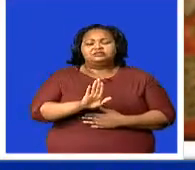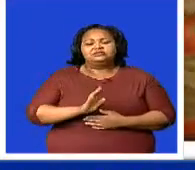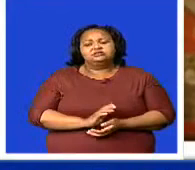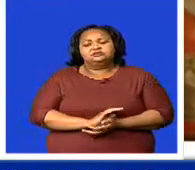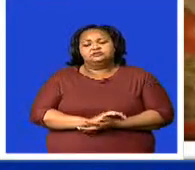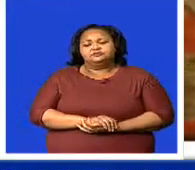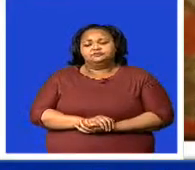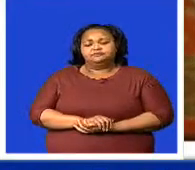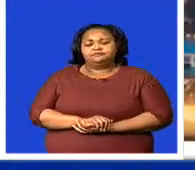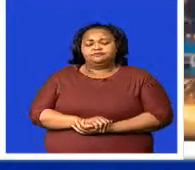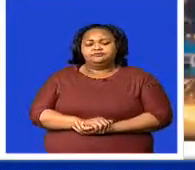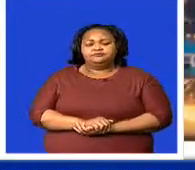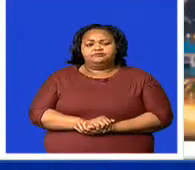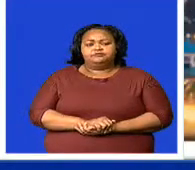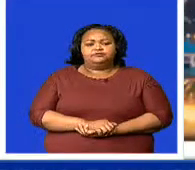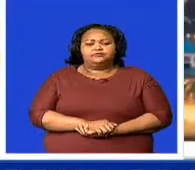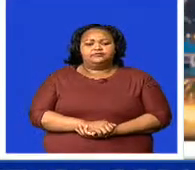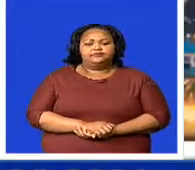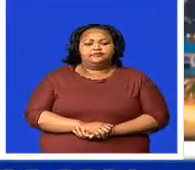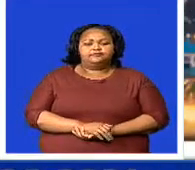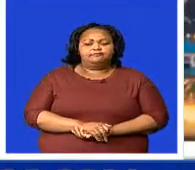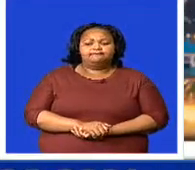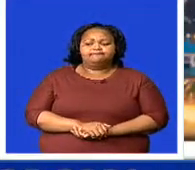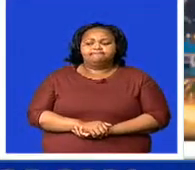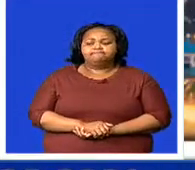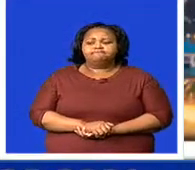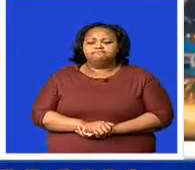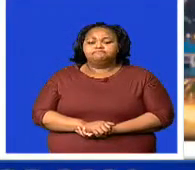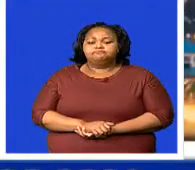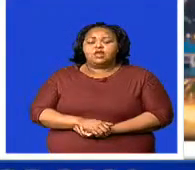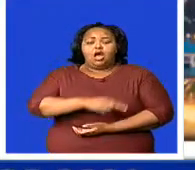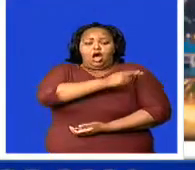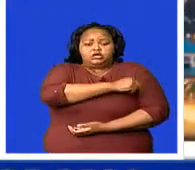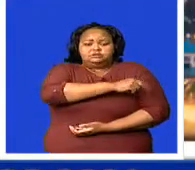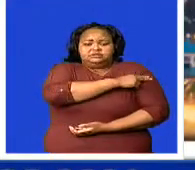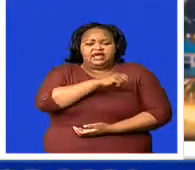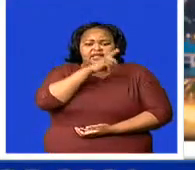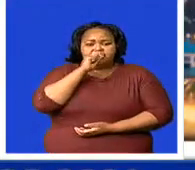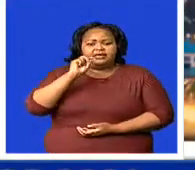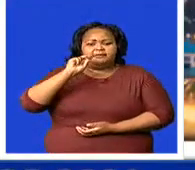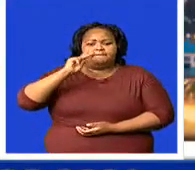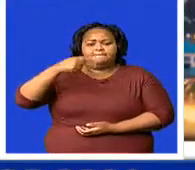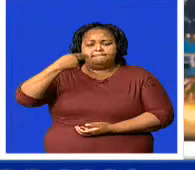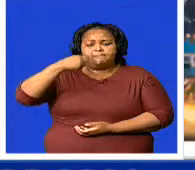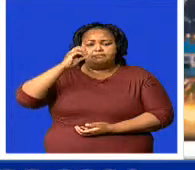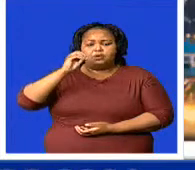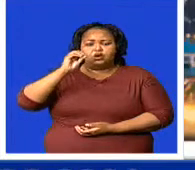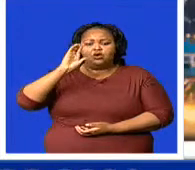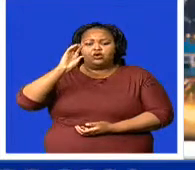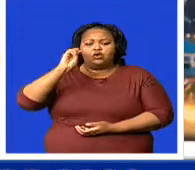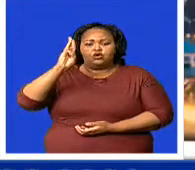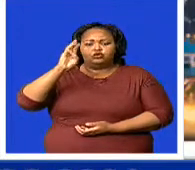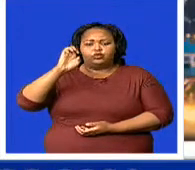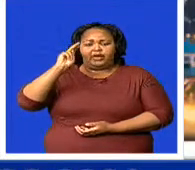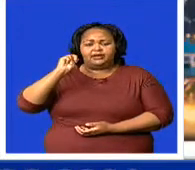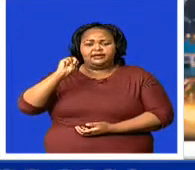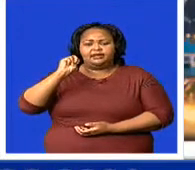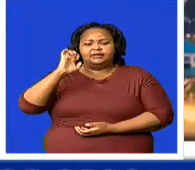Matapa. The Potoyeni Clinic has been awarded with an ISO